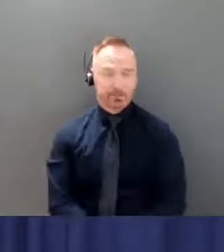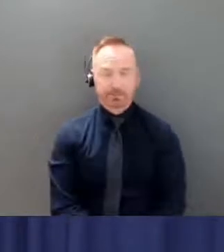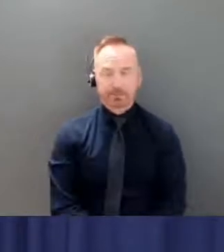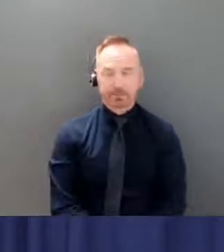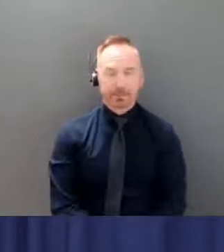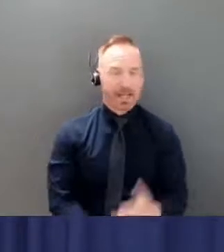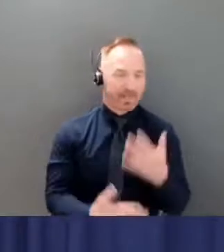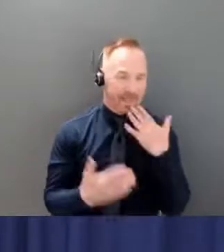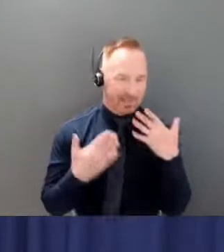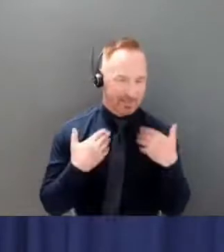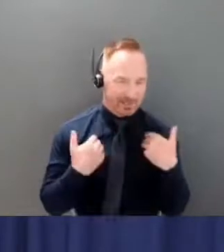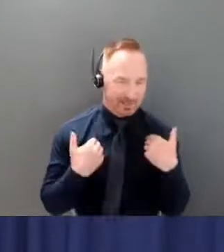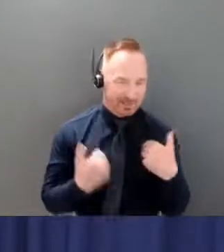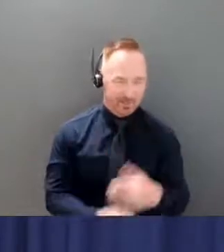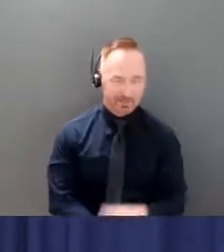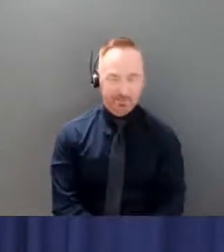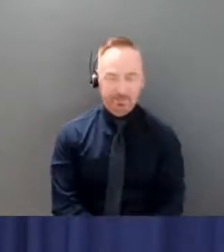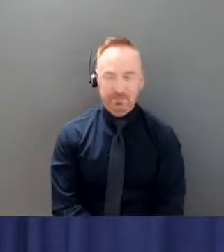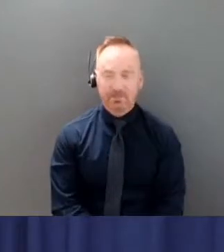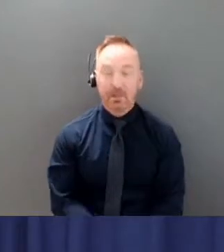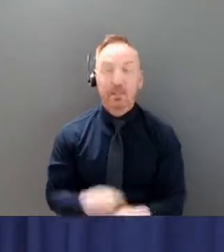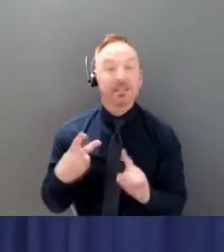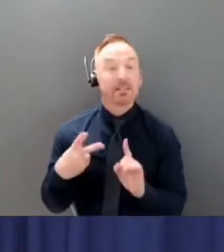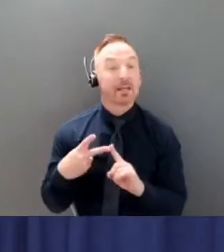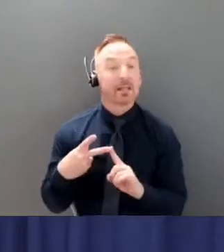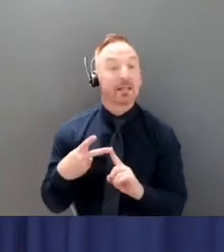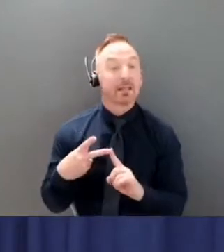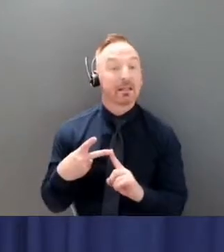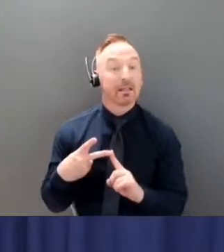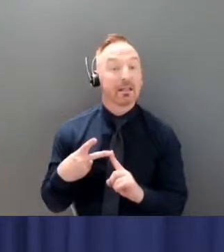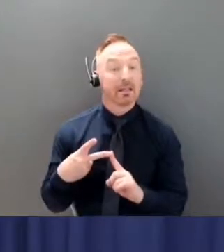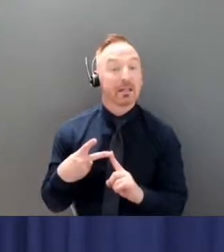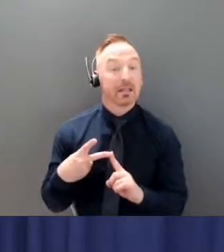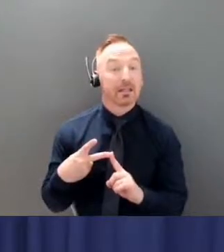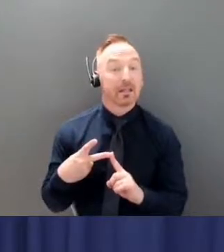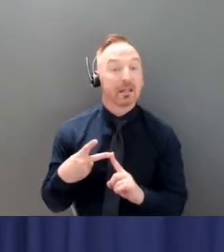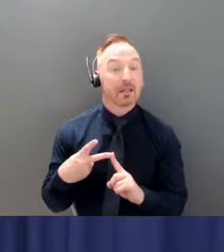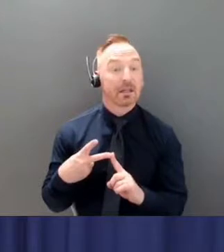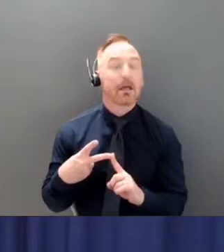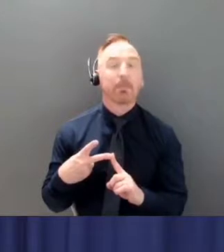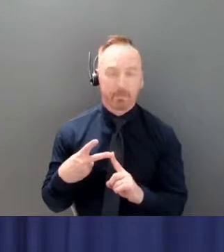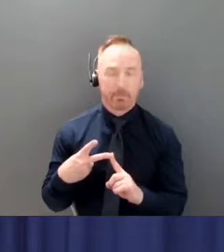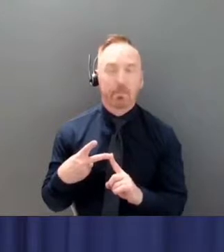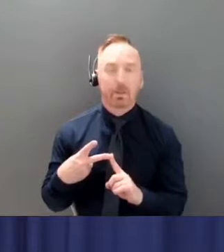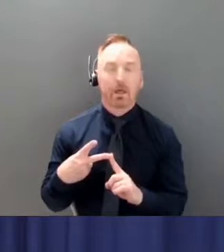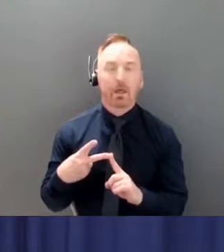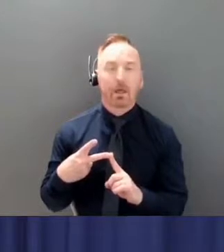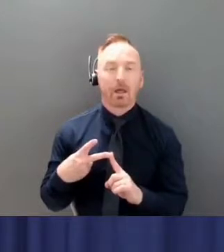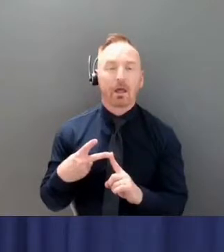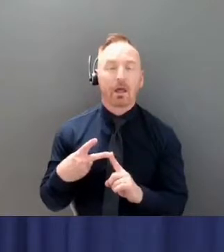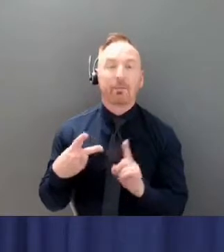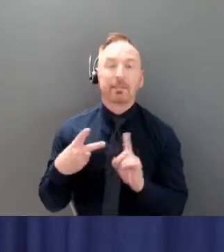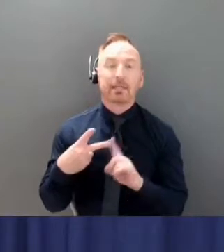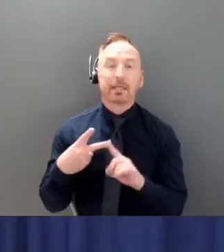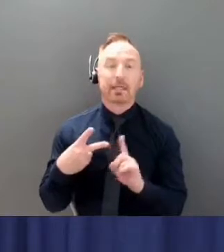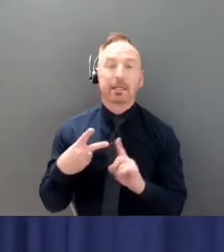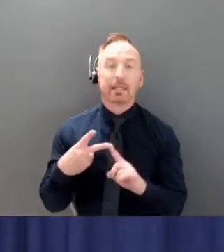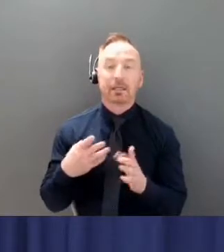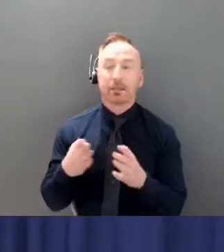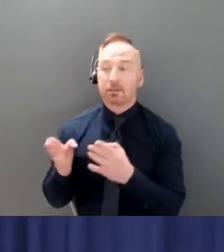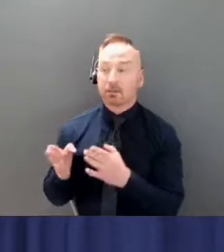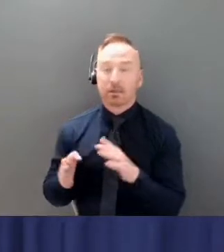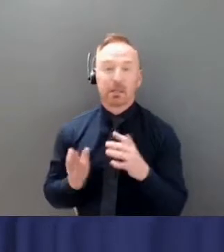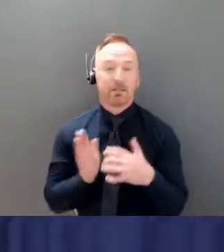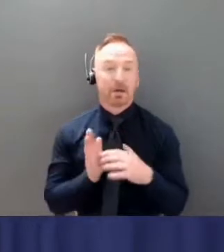mcfee do you have a second question john yeah my second question actually goes towards dr hanley